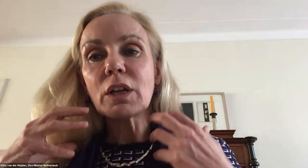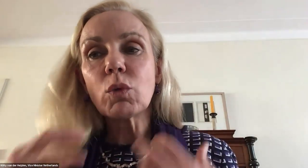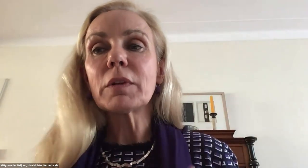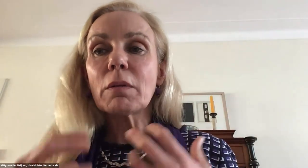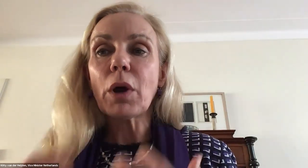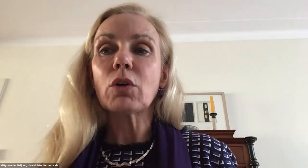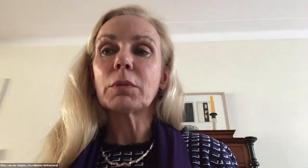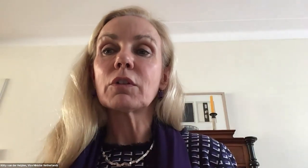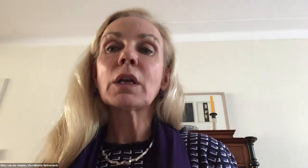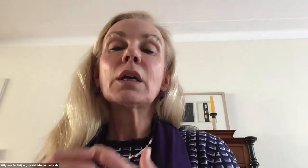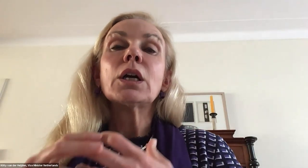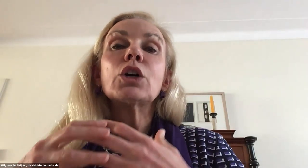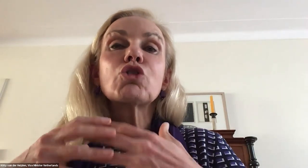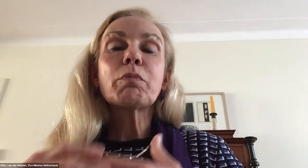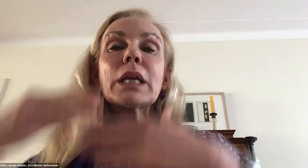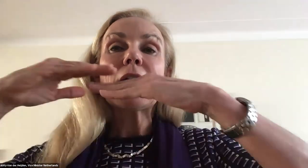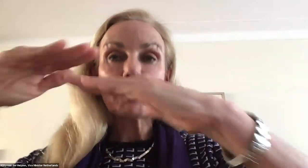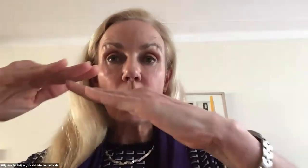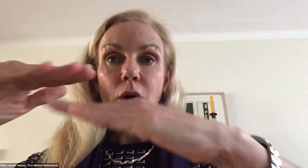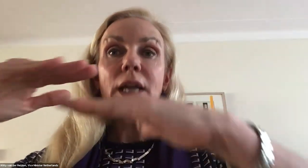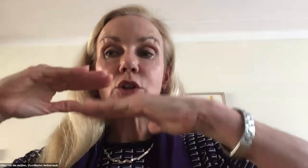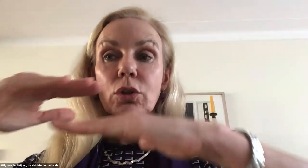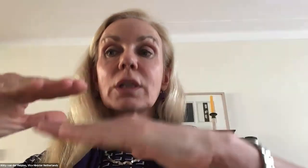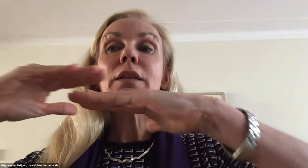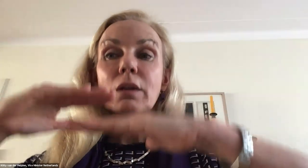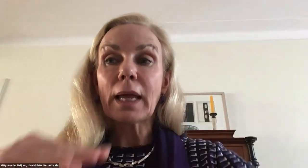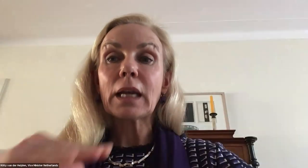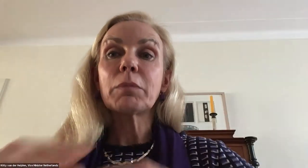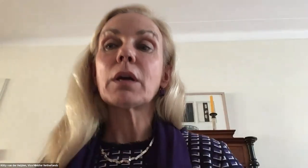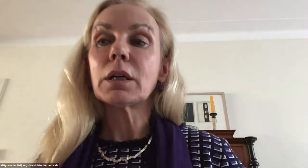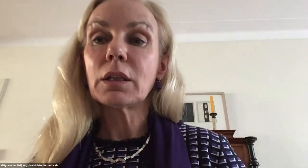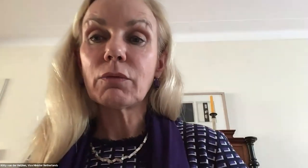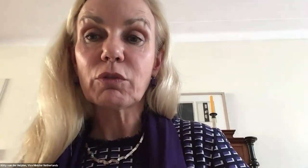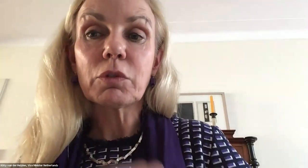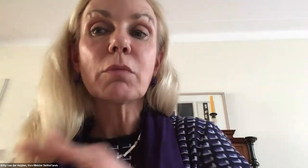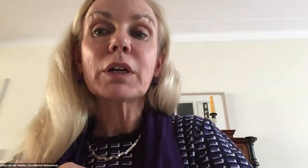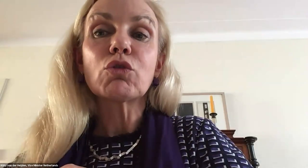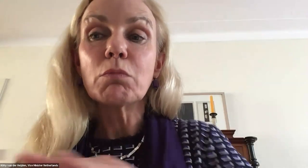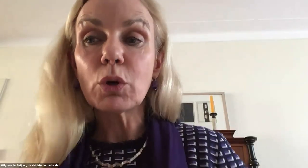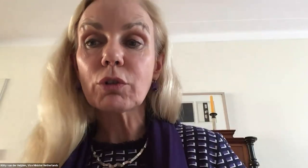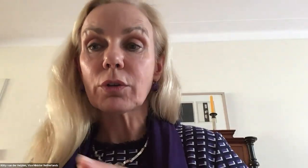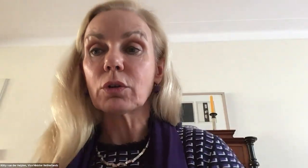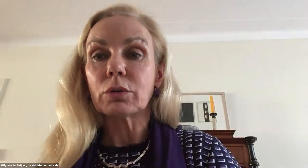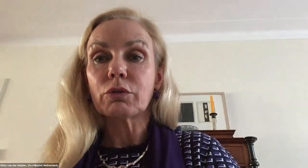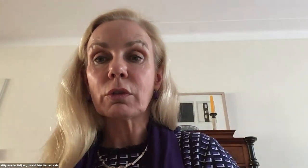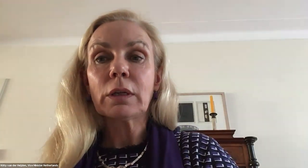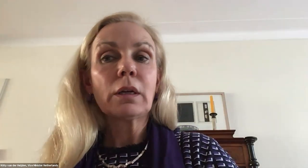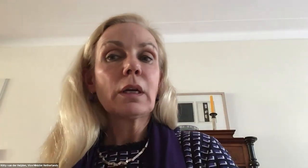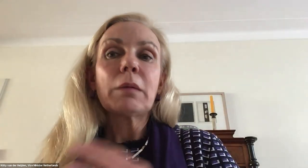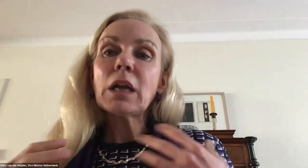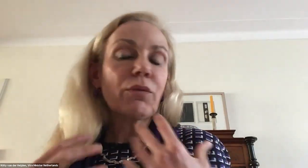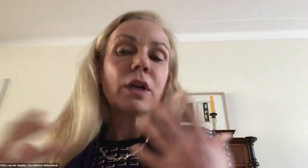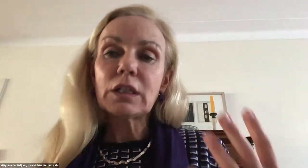equality and women's empowerment to be at par. And currently, they're lagging behind the investments compared to most other girls.